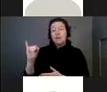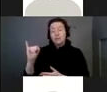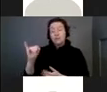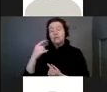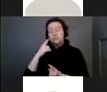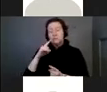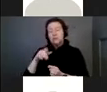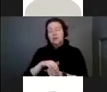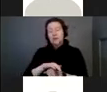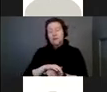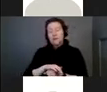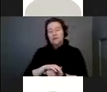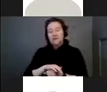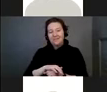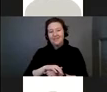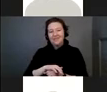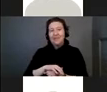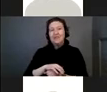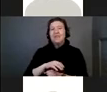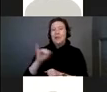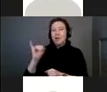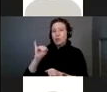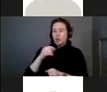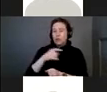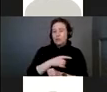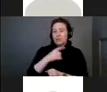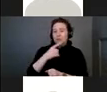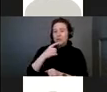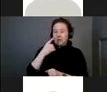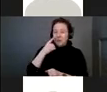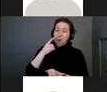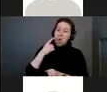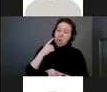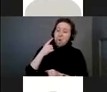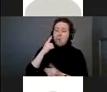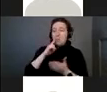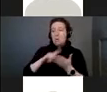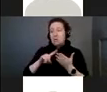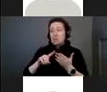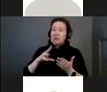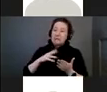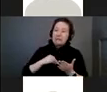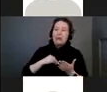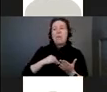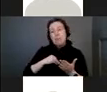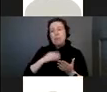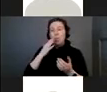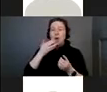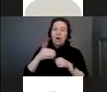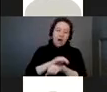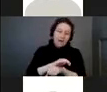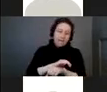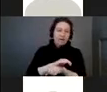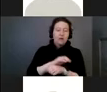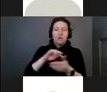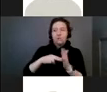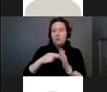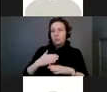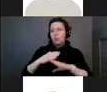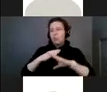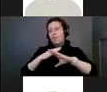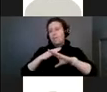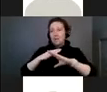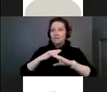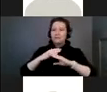They felt that the research was good enough that they were going to cover that to hopefully prevent some of the more